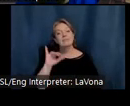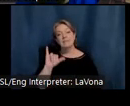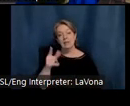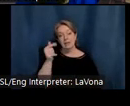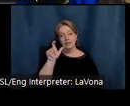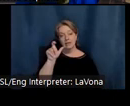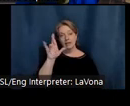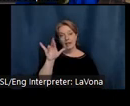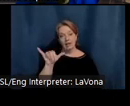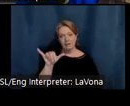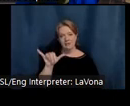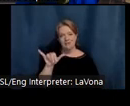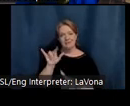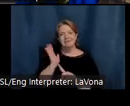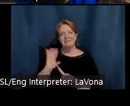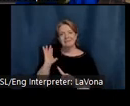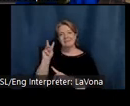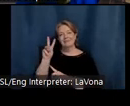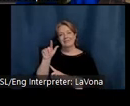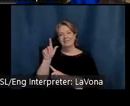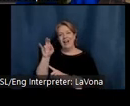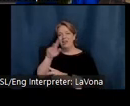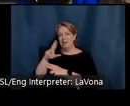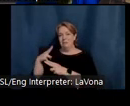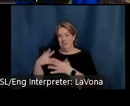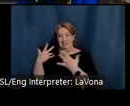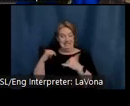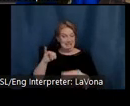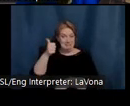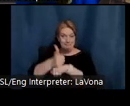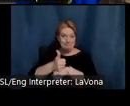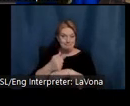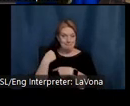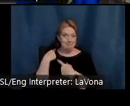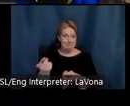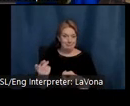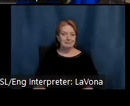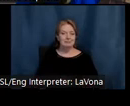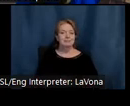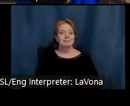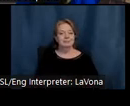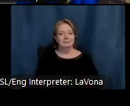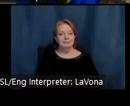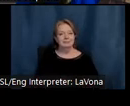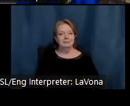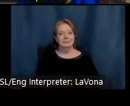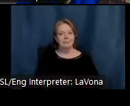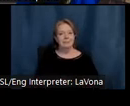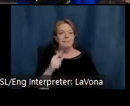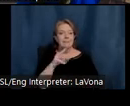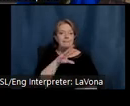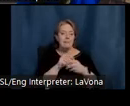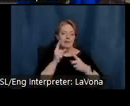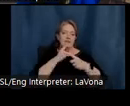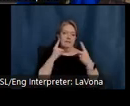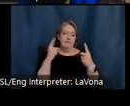as Valerie mentioned, is still in existence today. Part of this group were notable artists such as Lucy